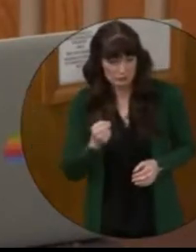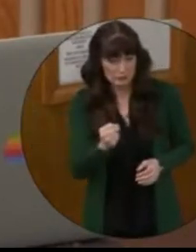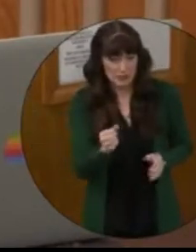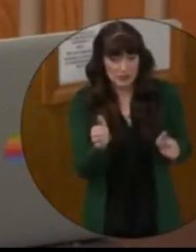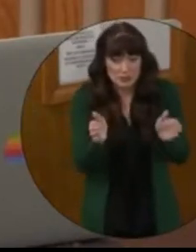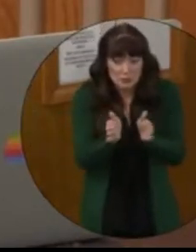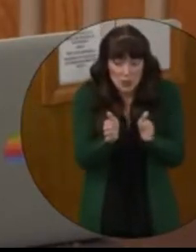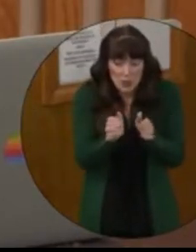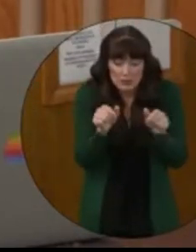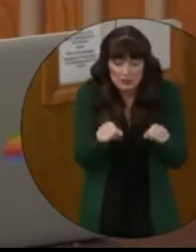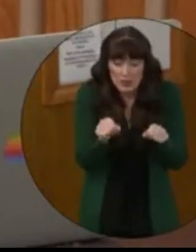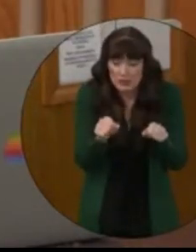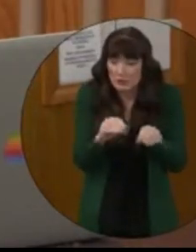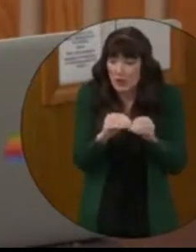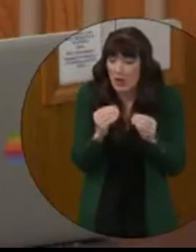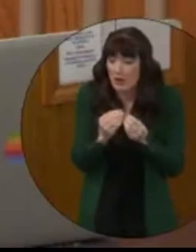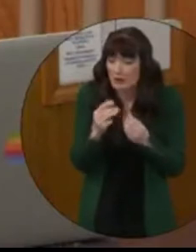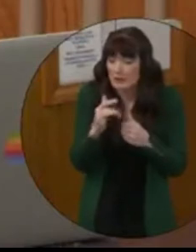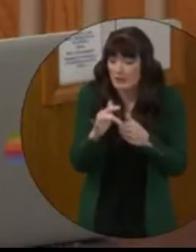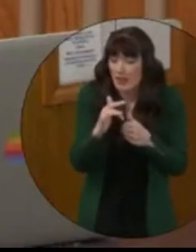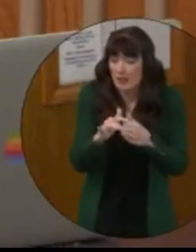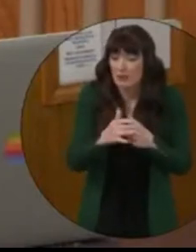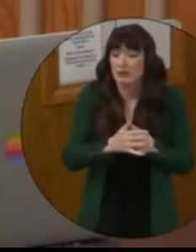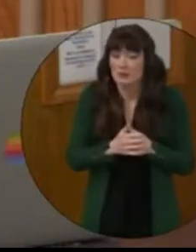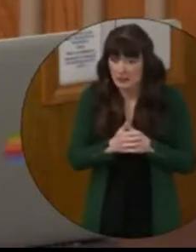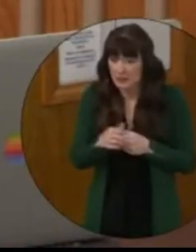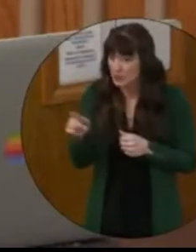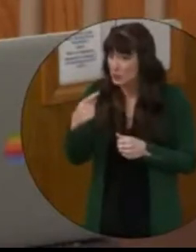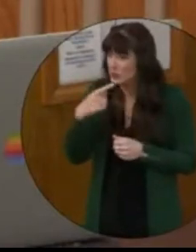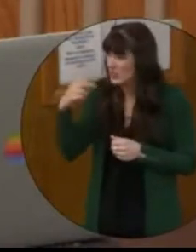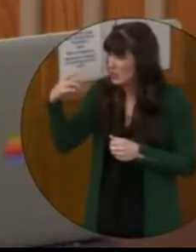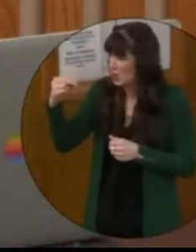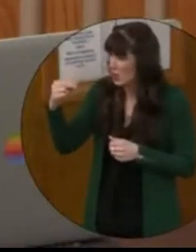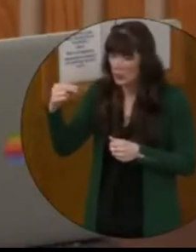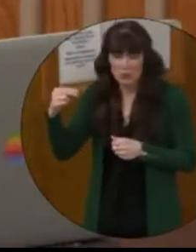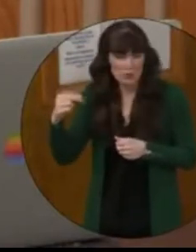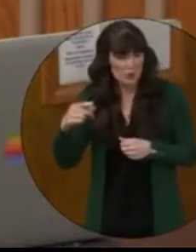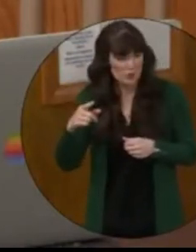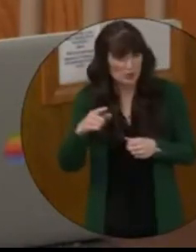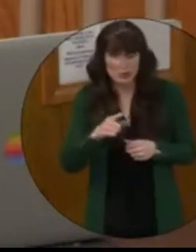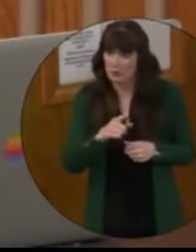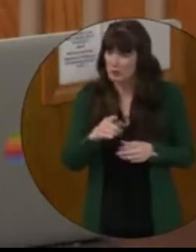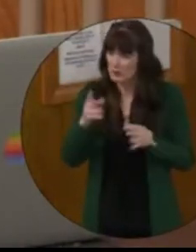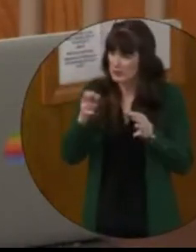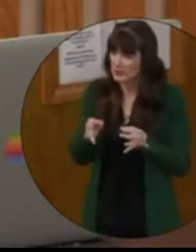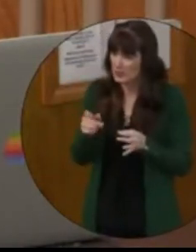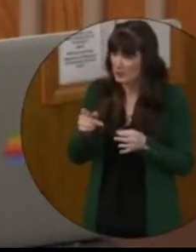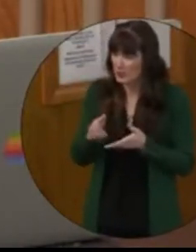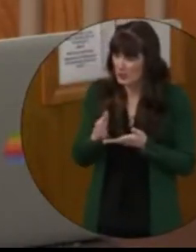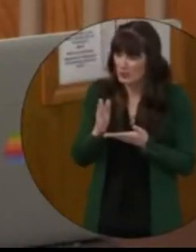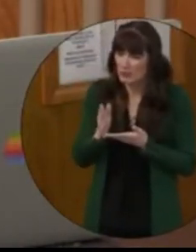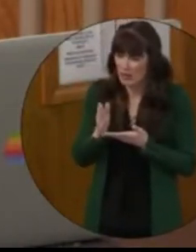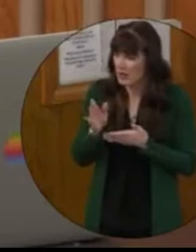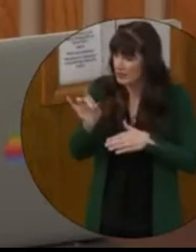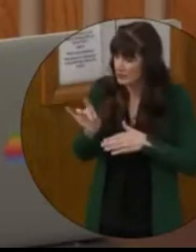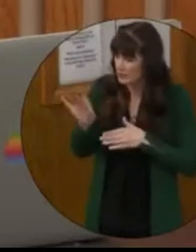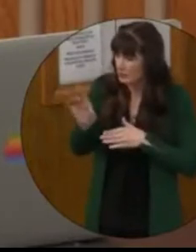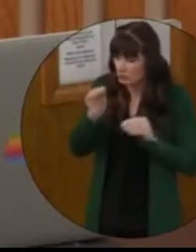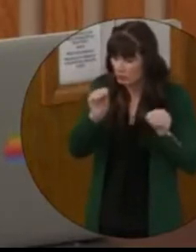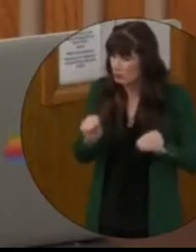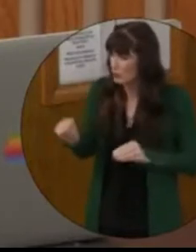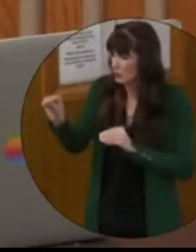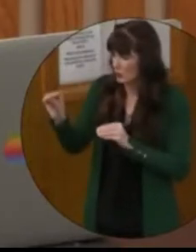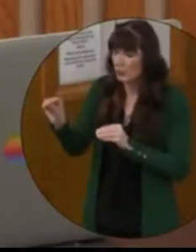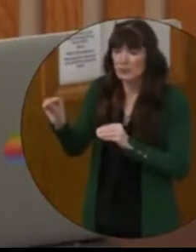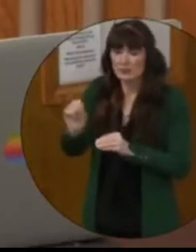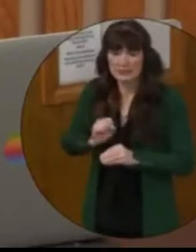smallest possible office available. When you were told no, you insisted that you had the right to move staff members